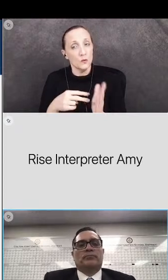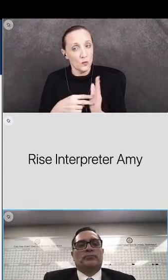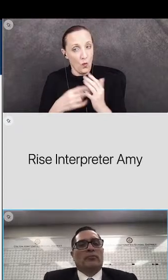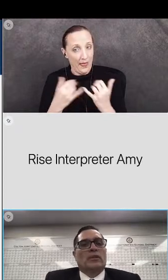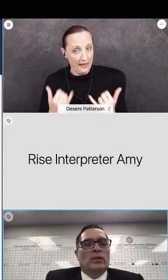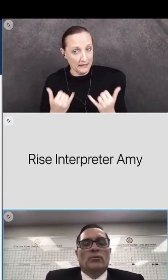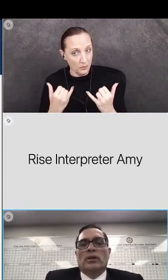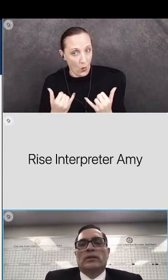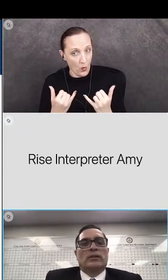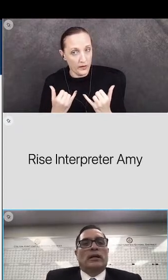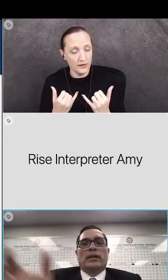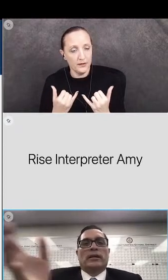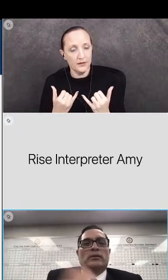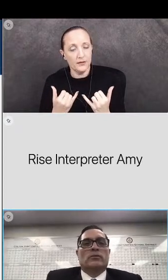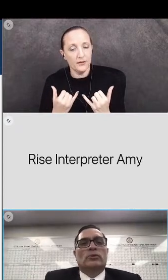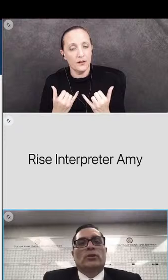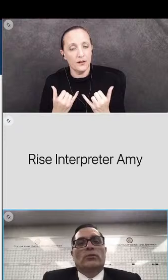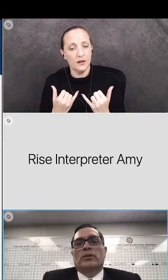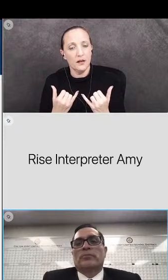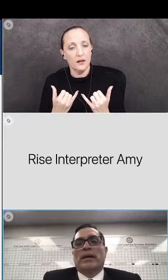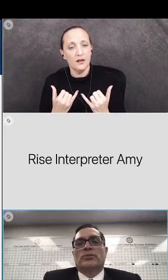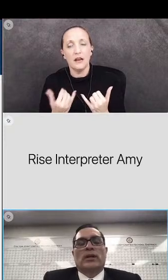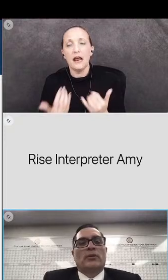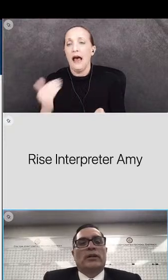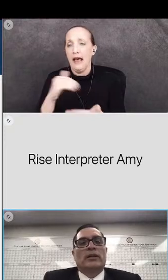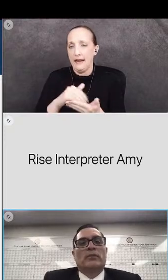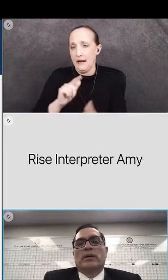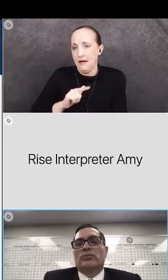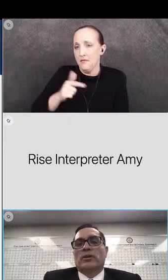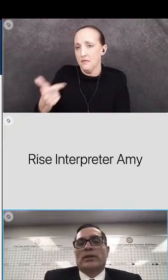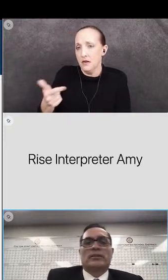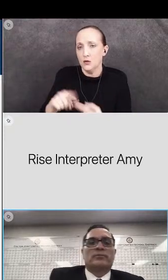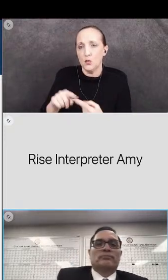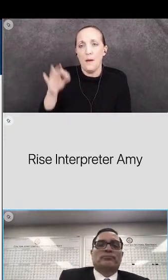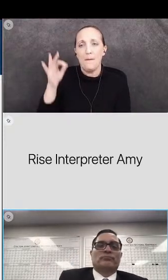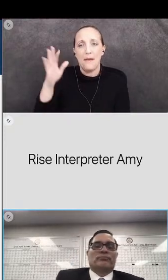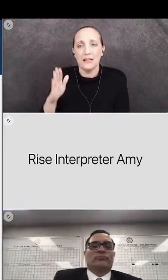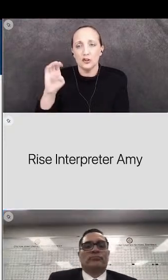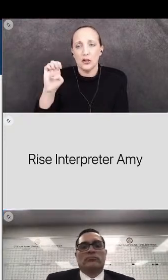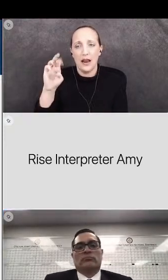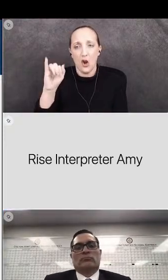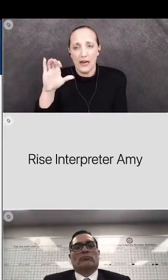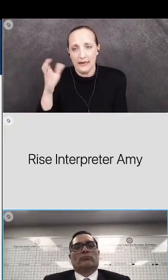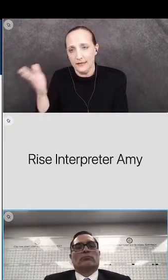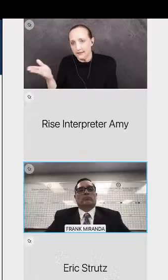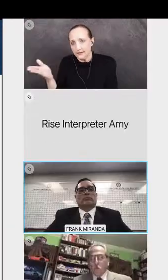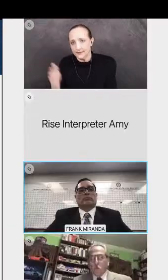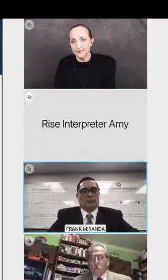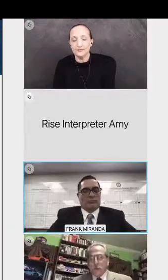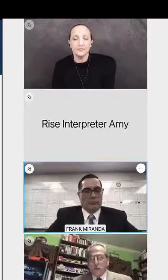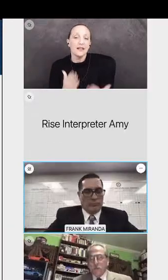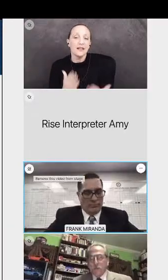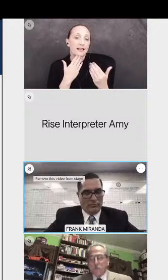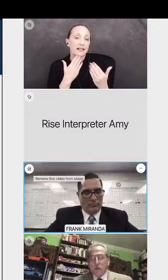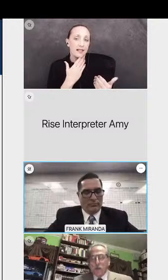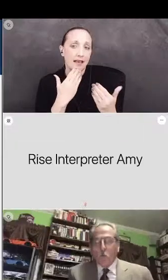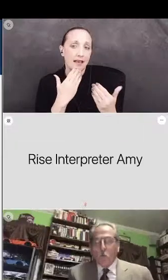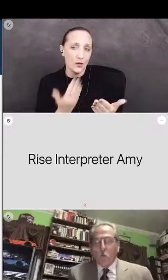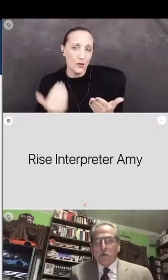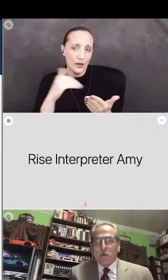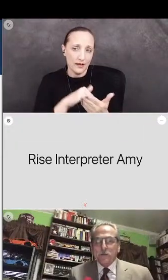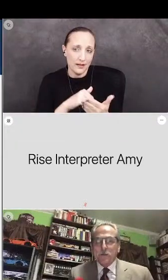uh uh again we'll turn over to pastor eric pastor eric thank you once again